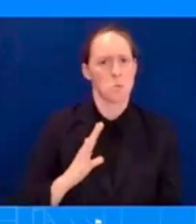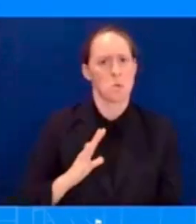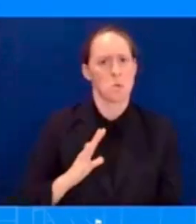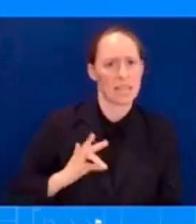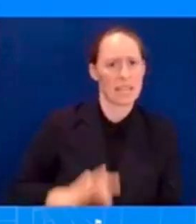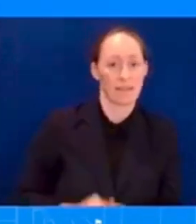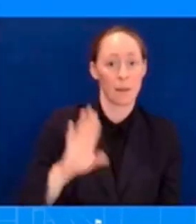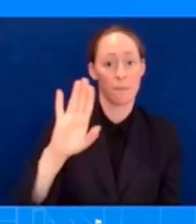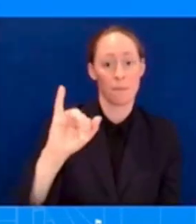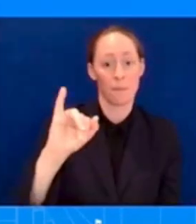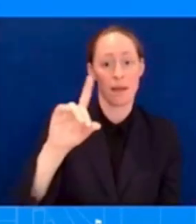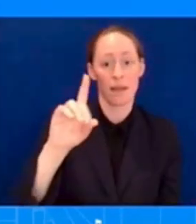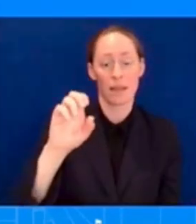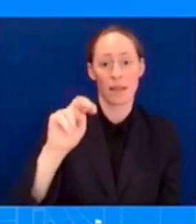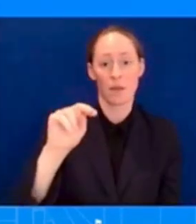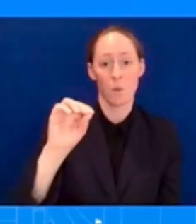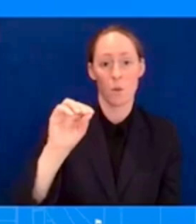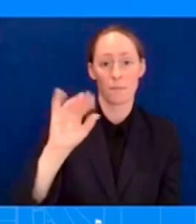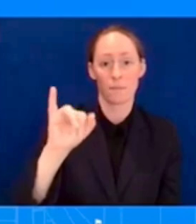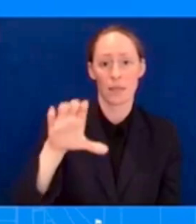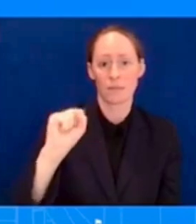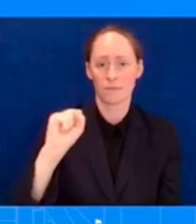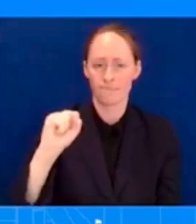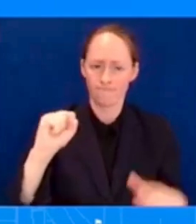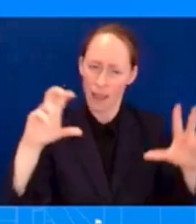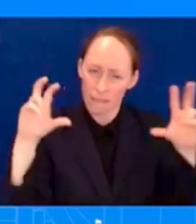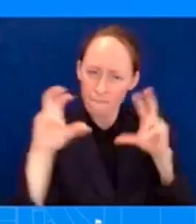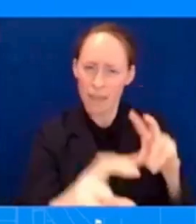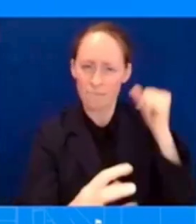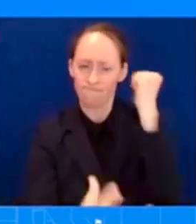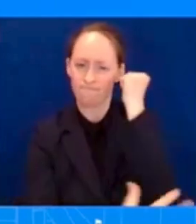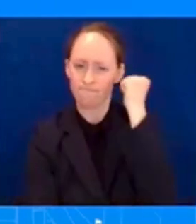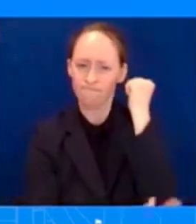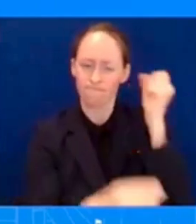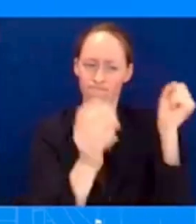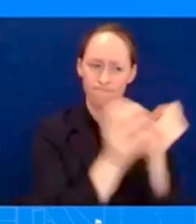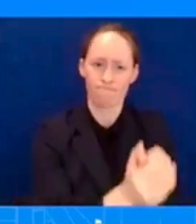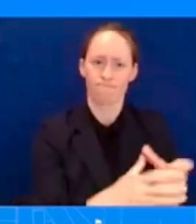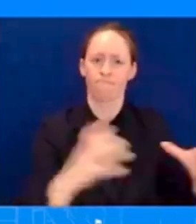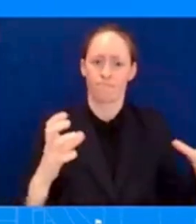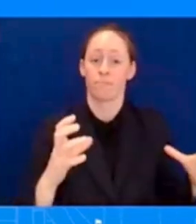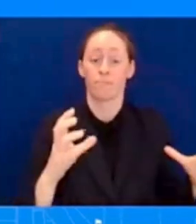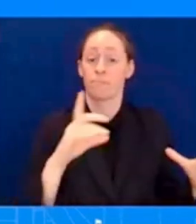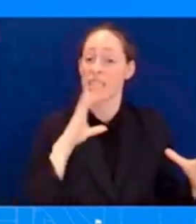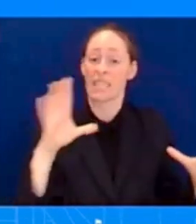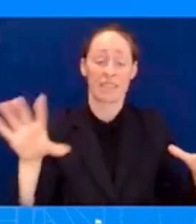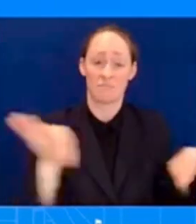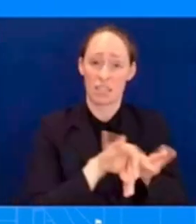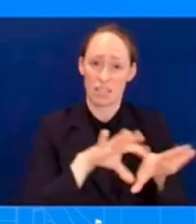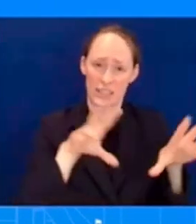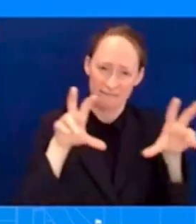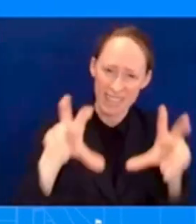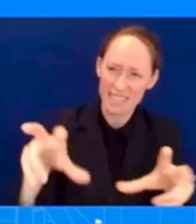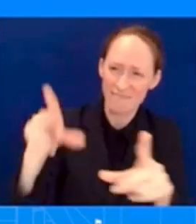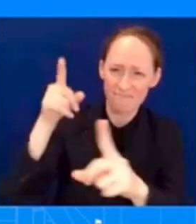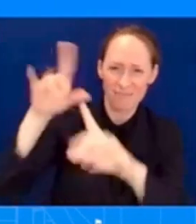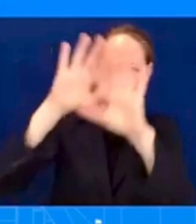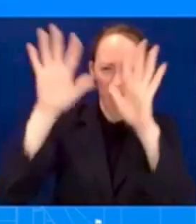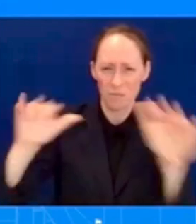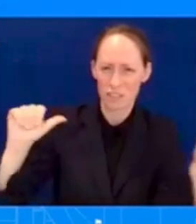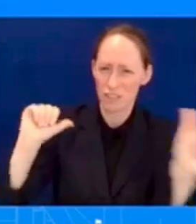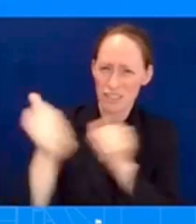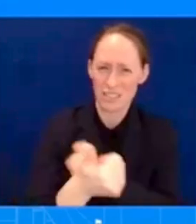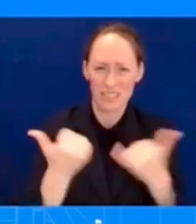Reduction Act is the largest investment in climate action in history and puts us on a path to reduce emission by 50 percent by 2030.